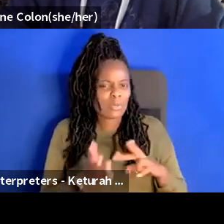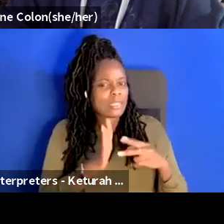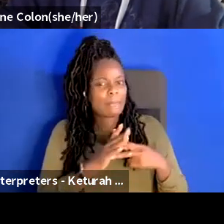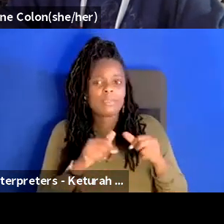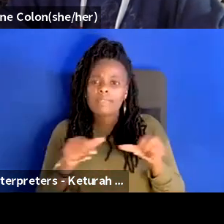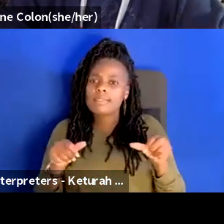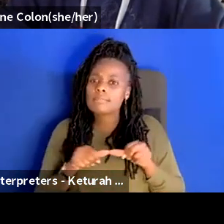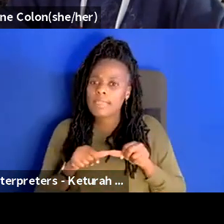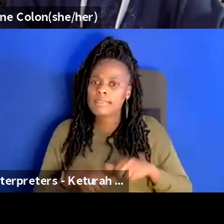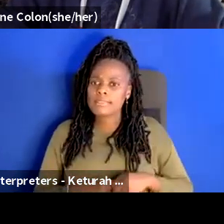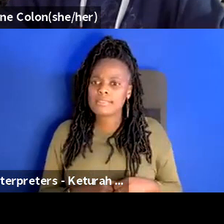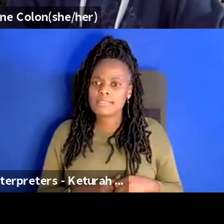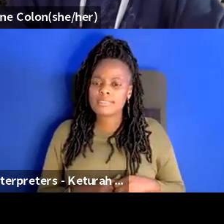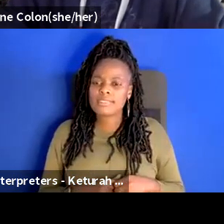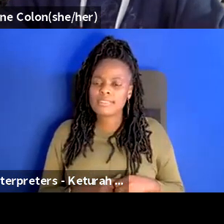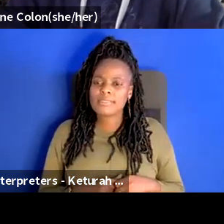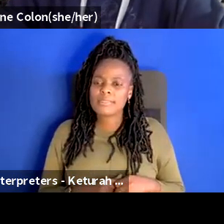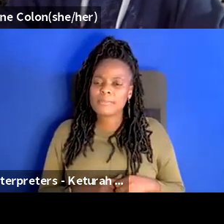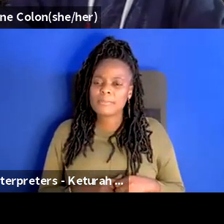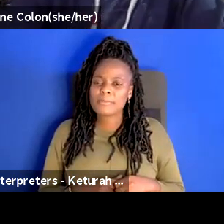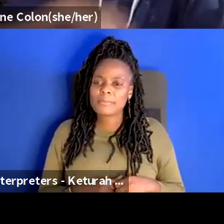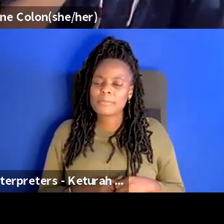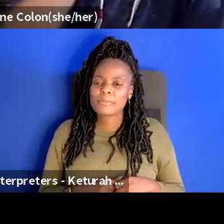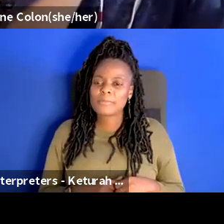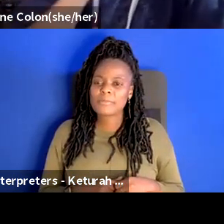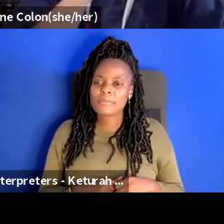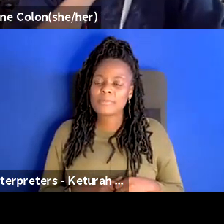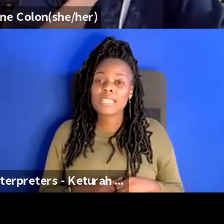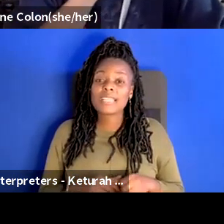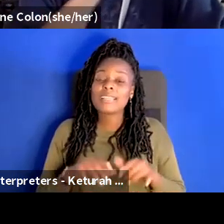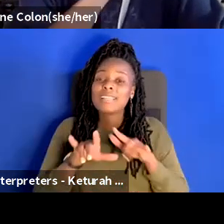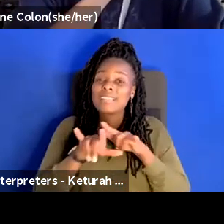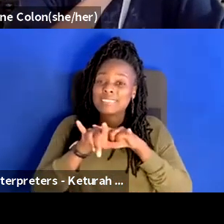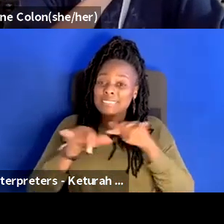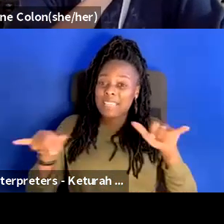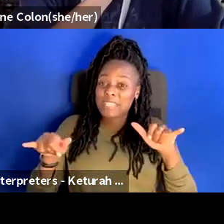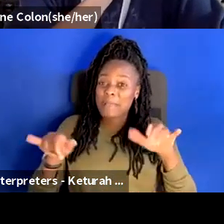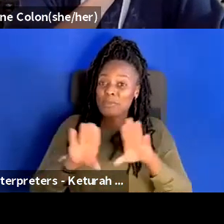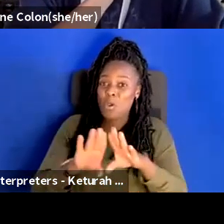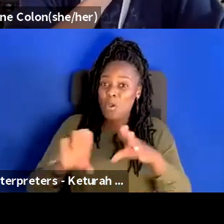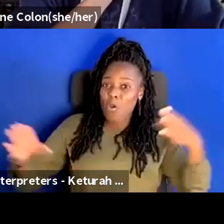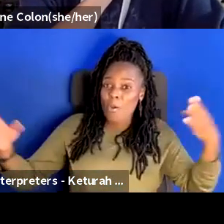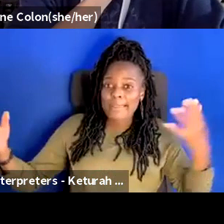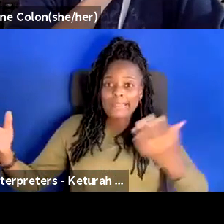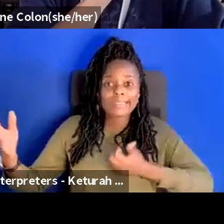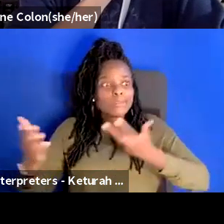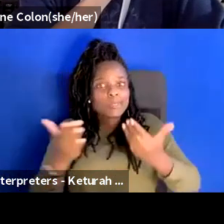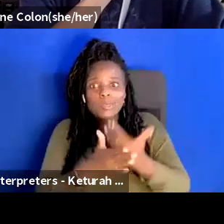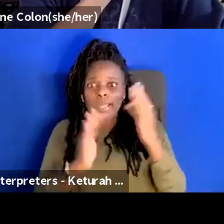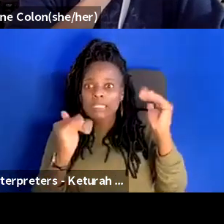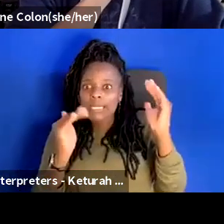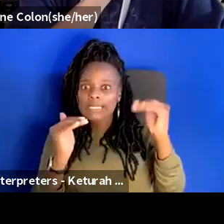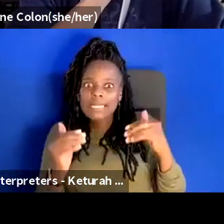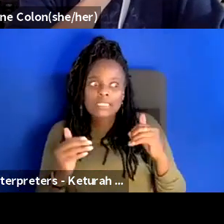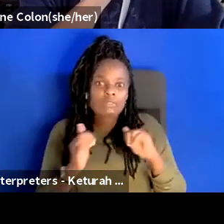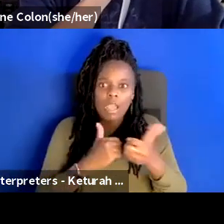this or rather not in conjunction with at the same time as reopening and expressing new expectations around how we interact with